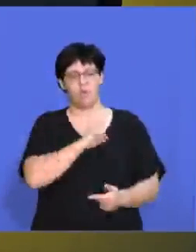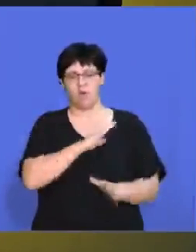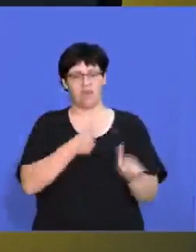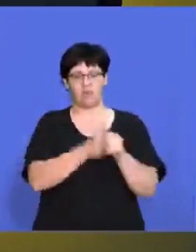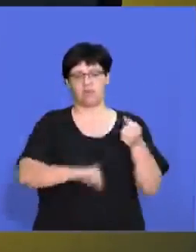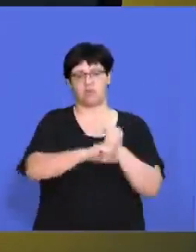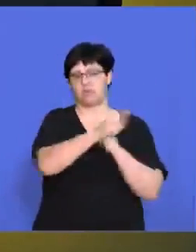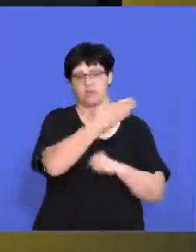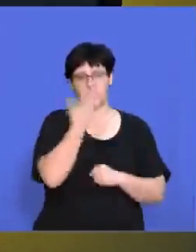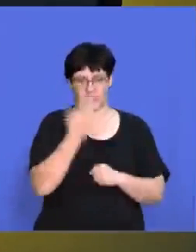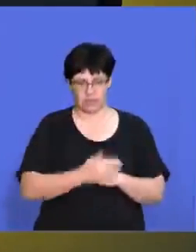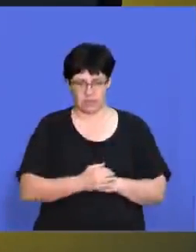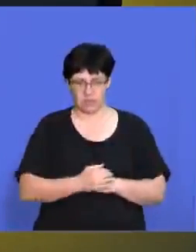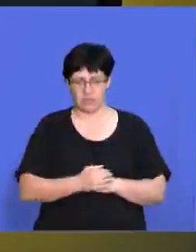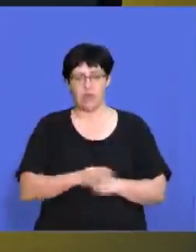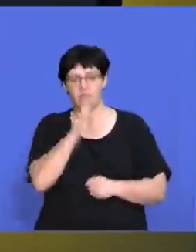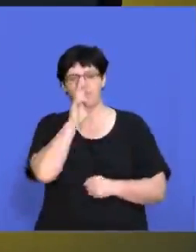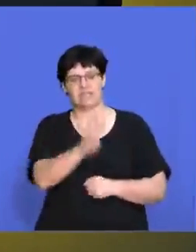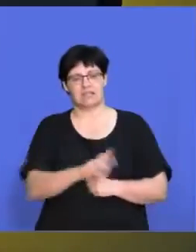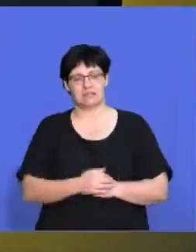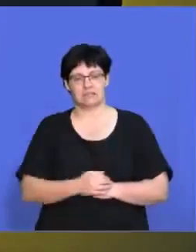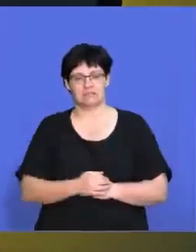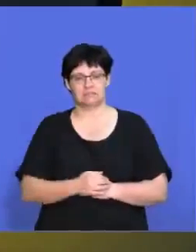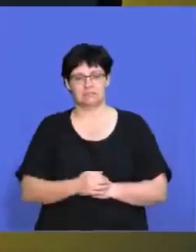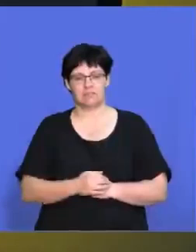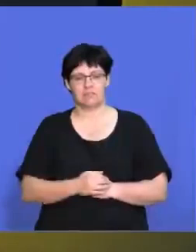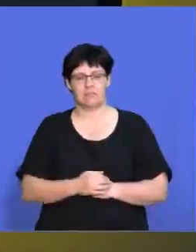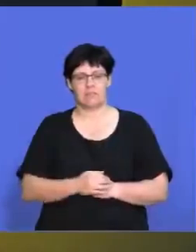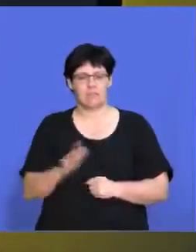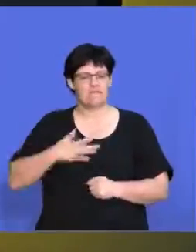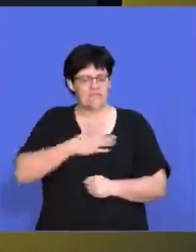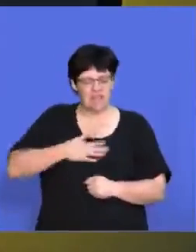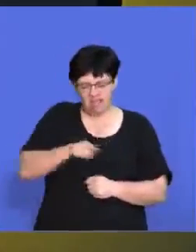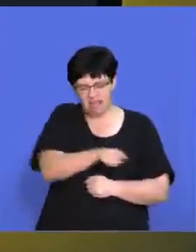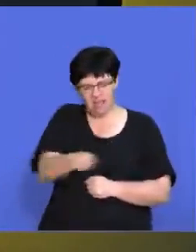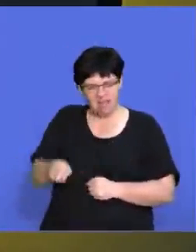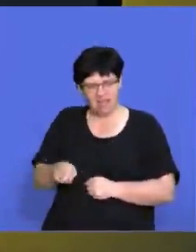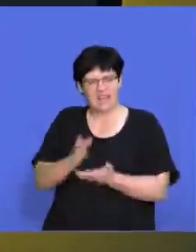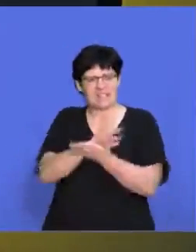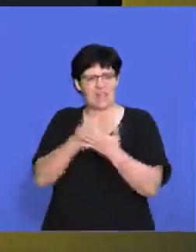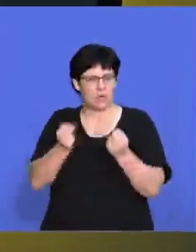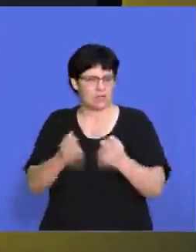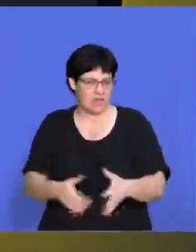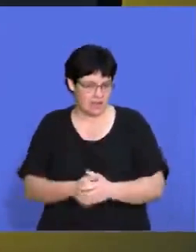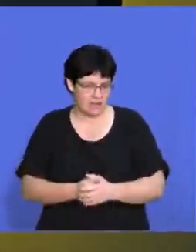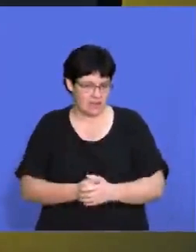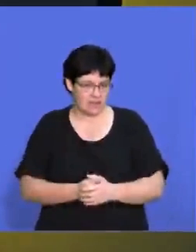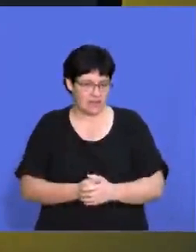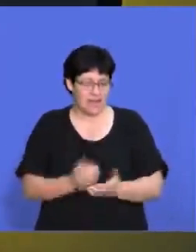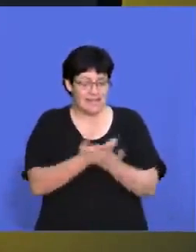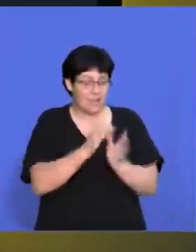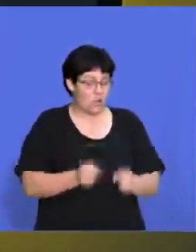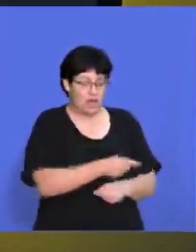um, we're not going to support you. So we have to see, right. Um, what is the feeling of, uh, our stakeholders?